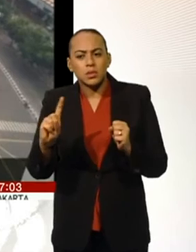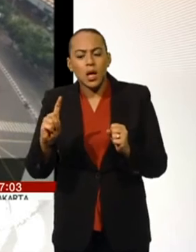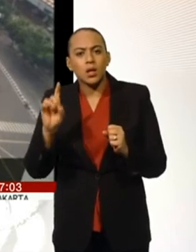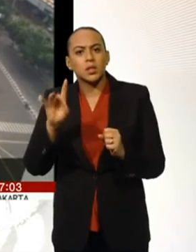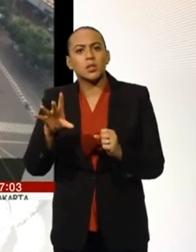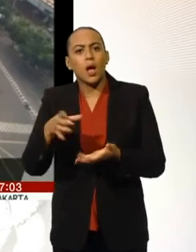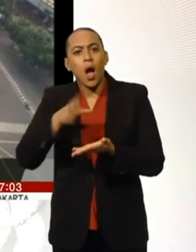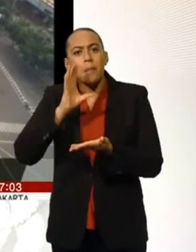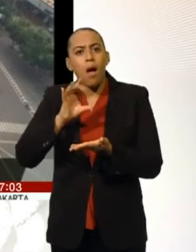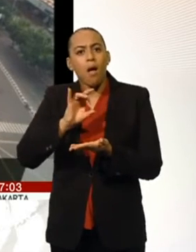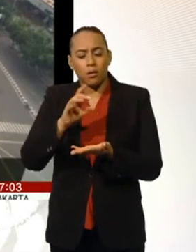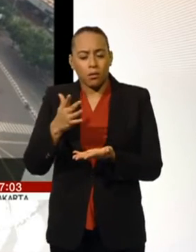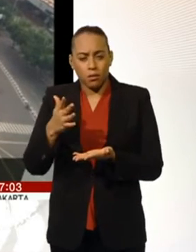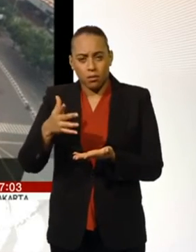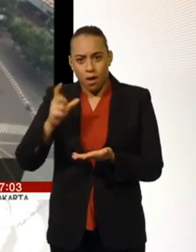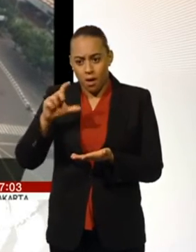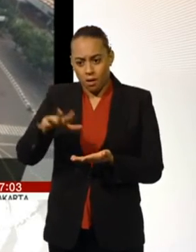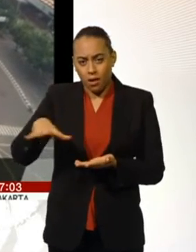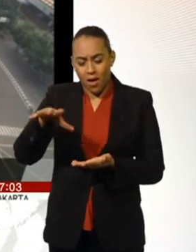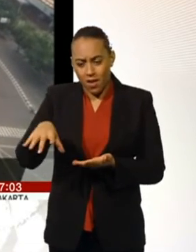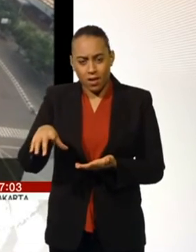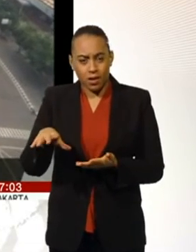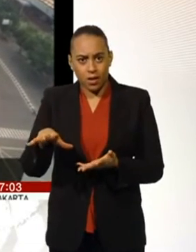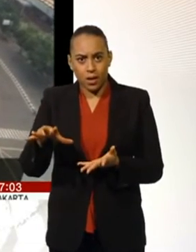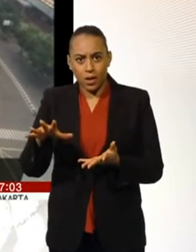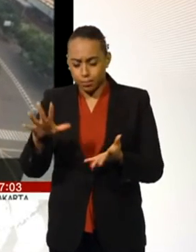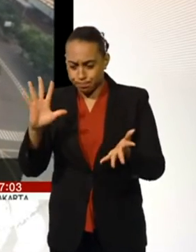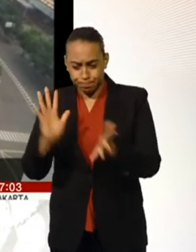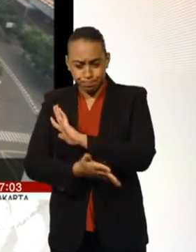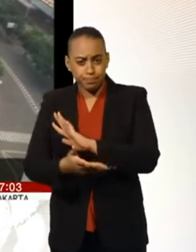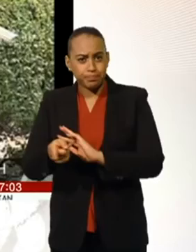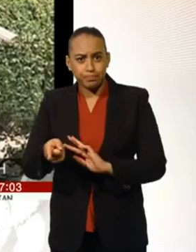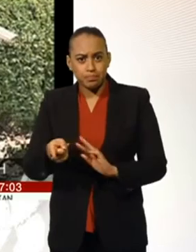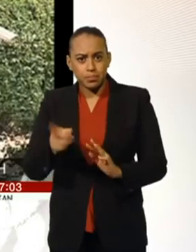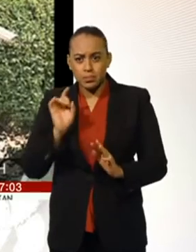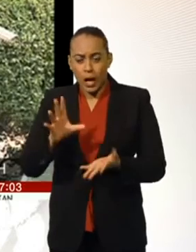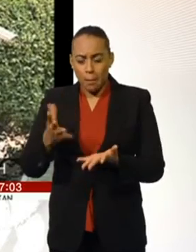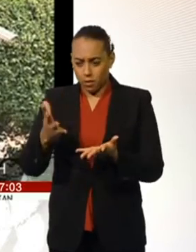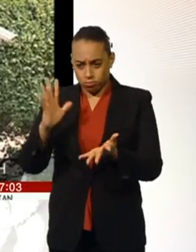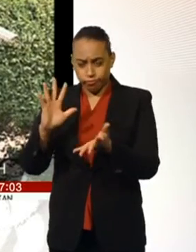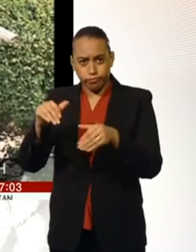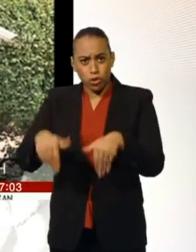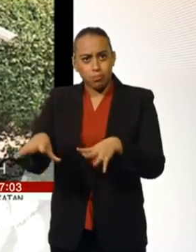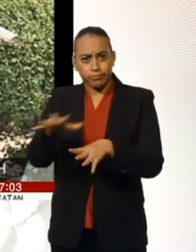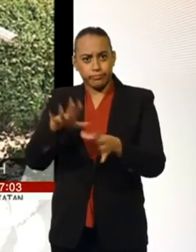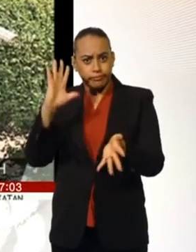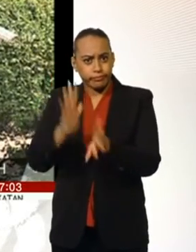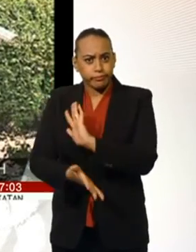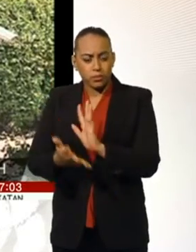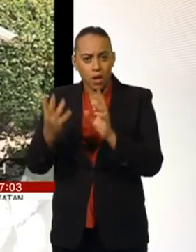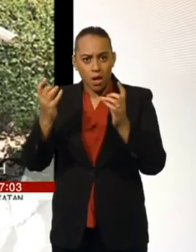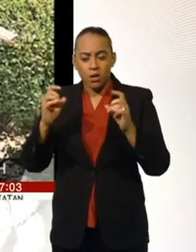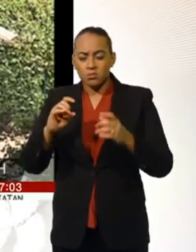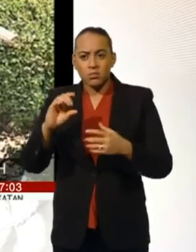and the impact from the explosion has completely just completely destroyed the cafe. There's debris everywhere. There's shattered glass